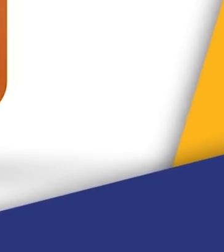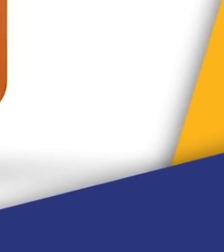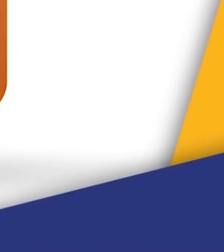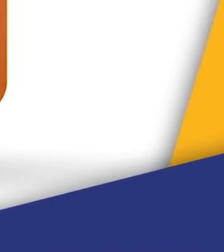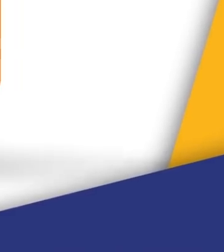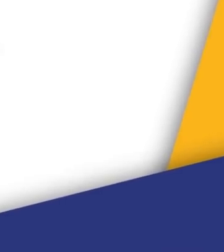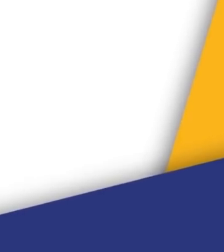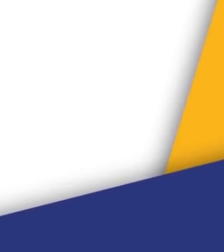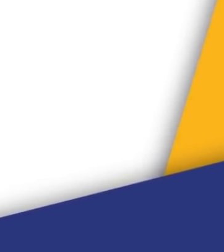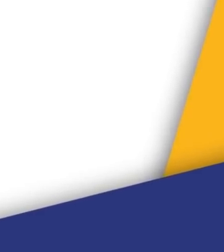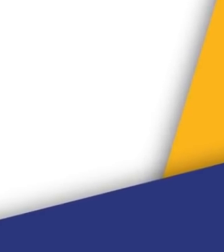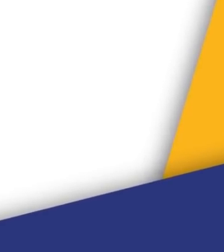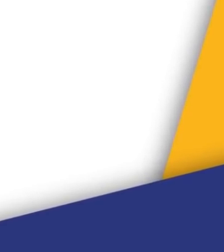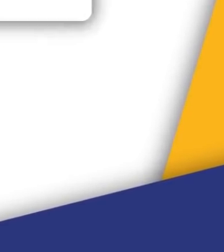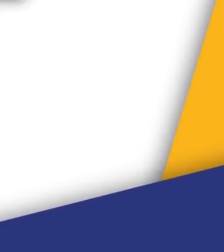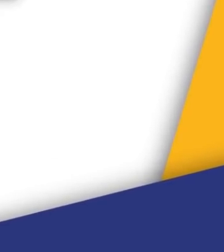in partnership with